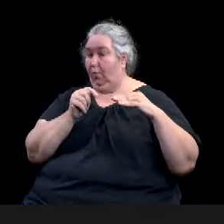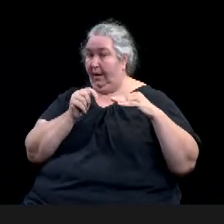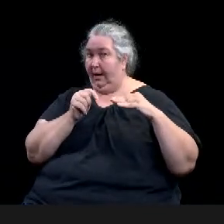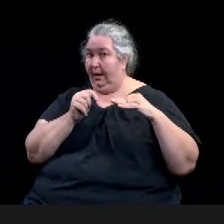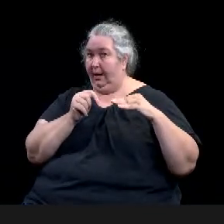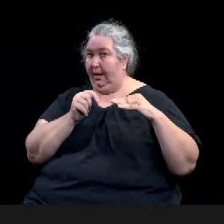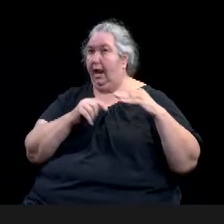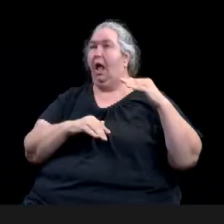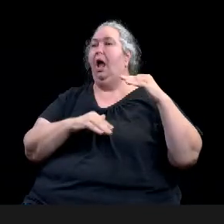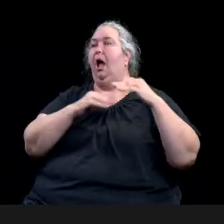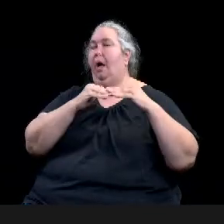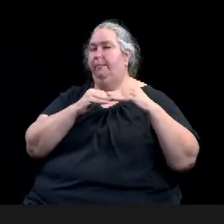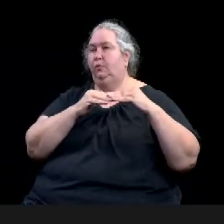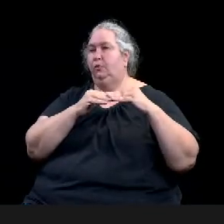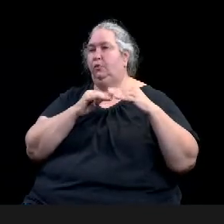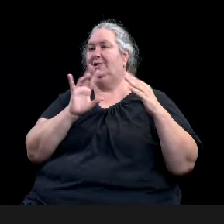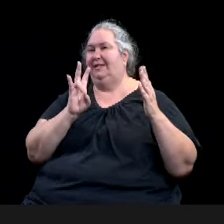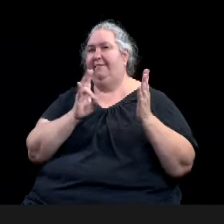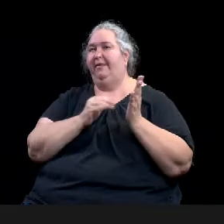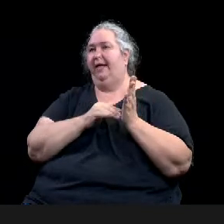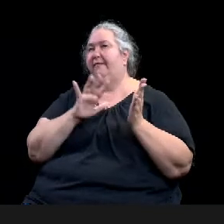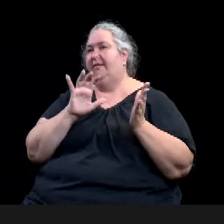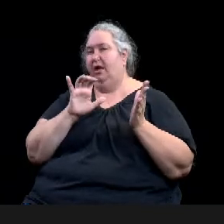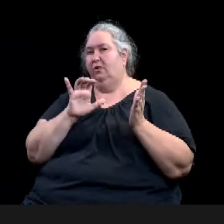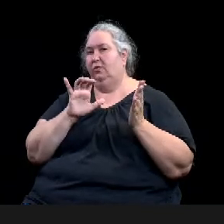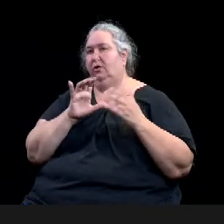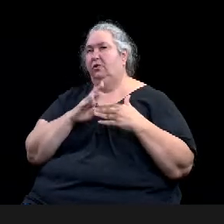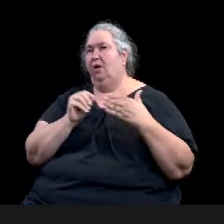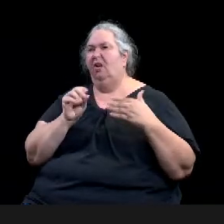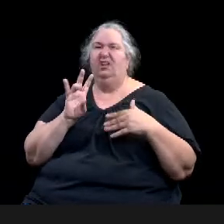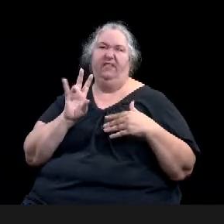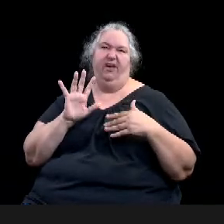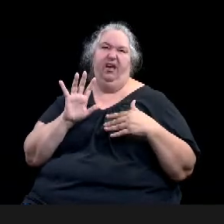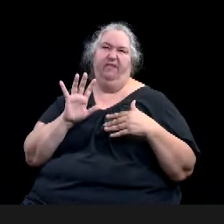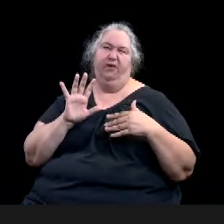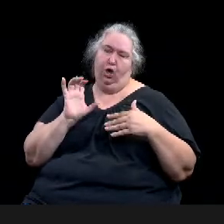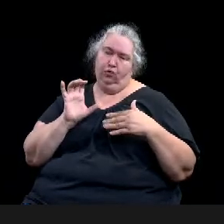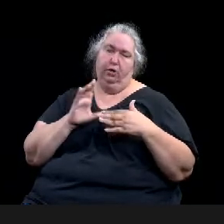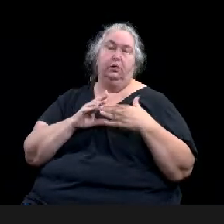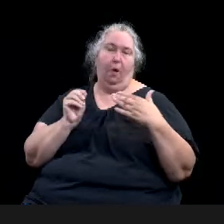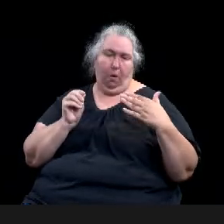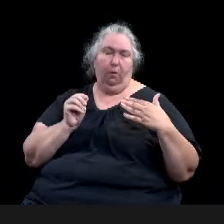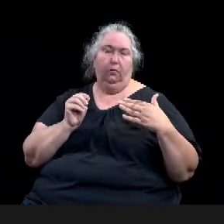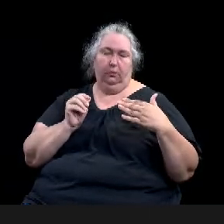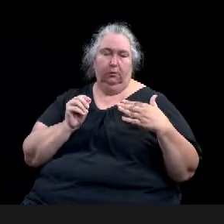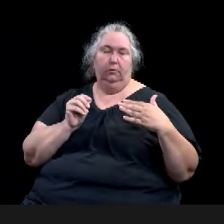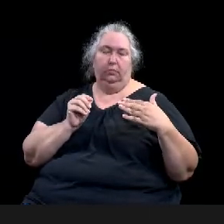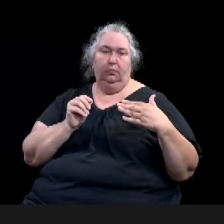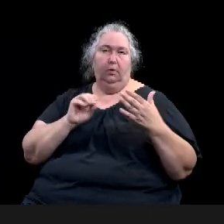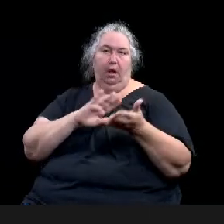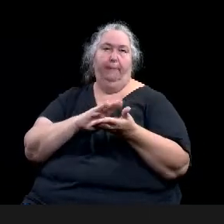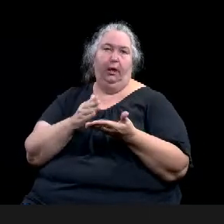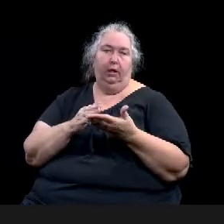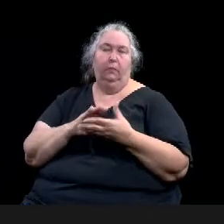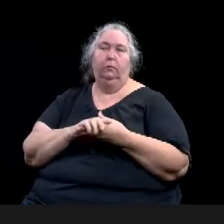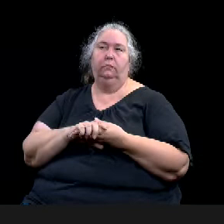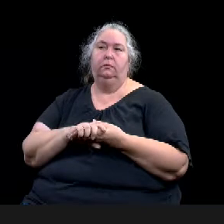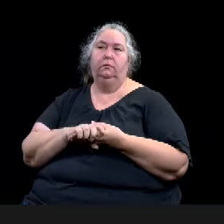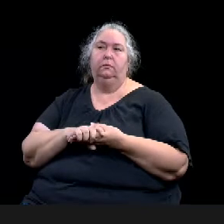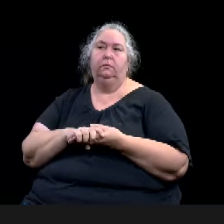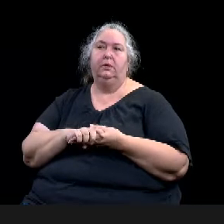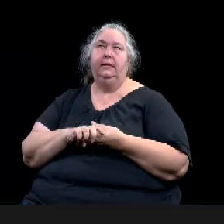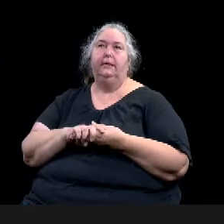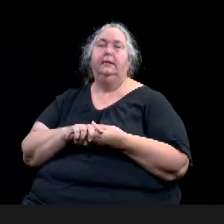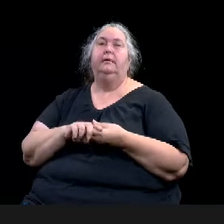Um, and we are recommending that there be a, a match requirement of 25 percent,